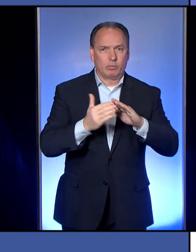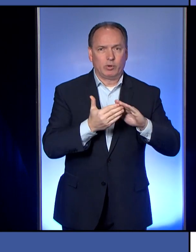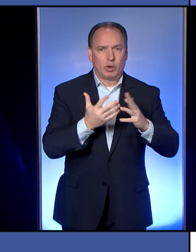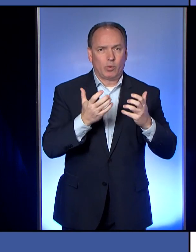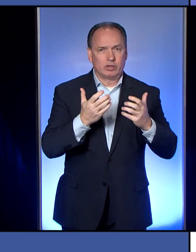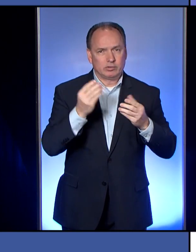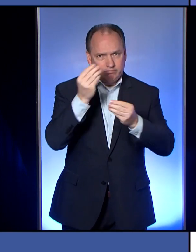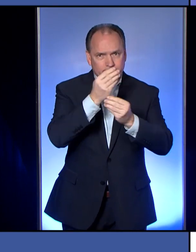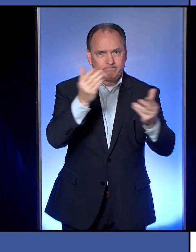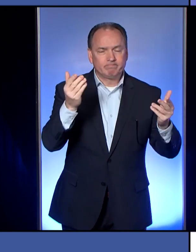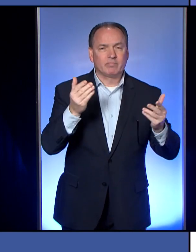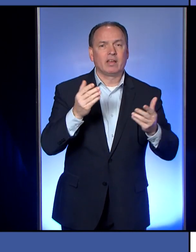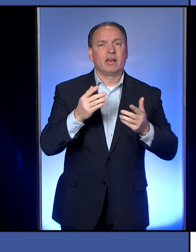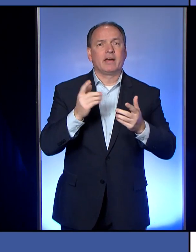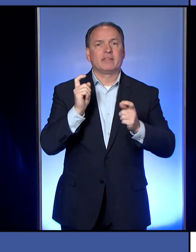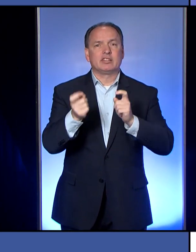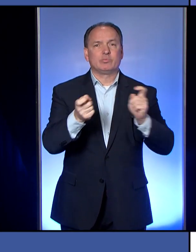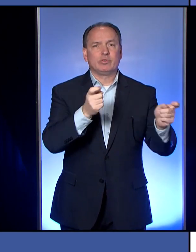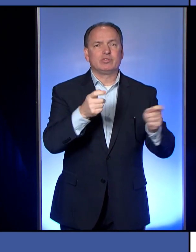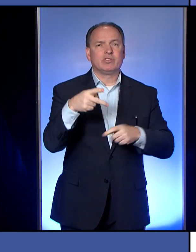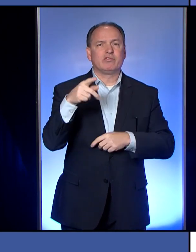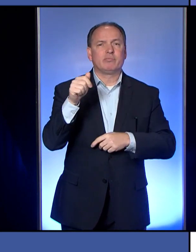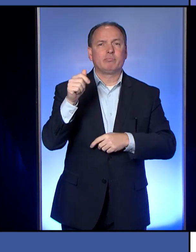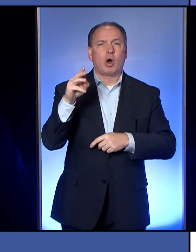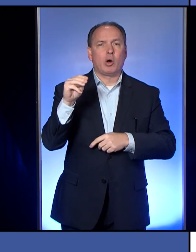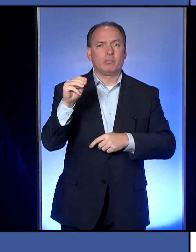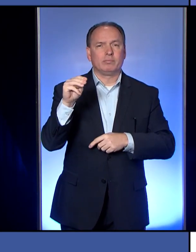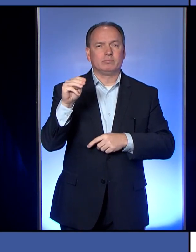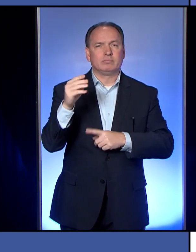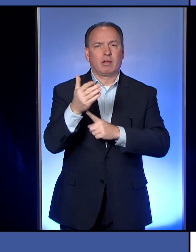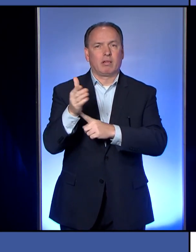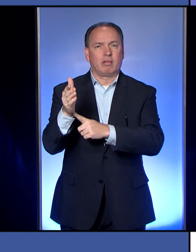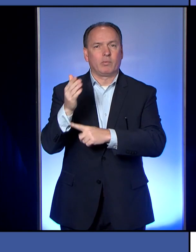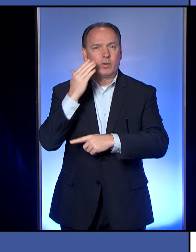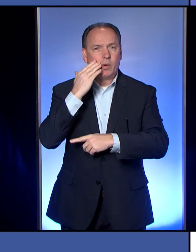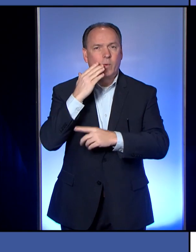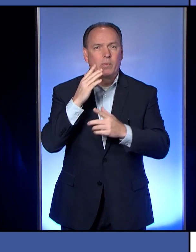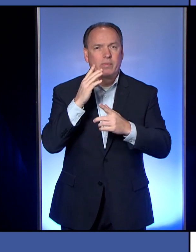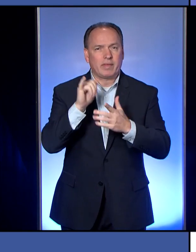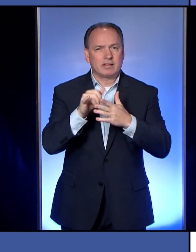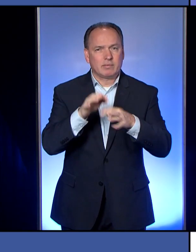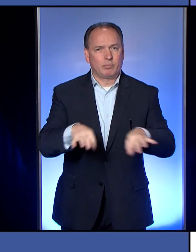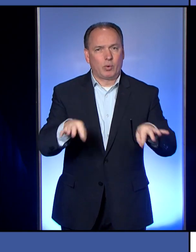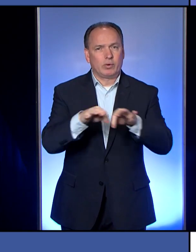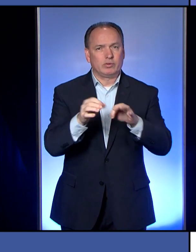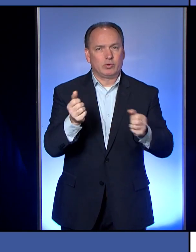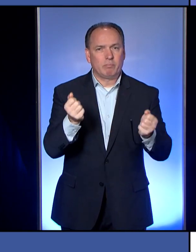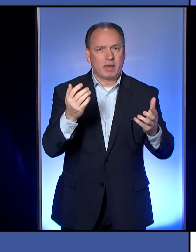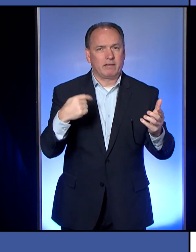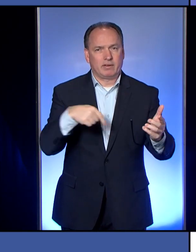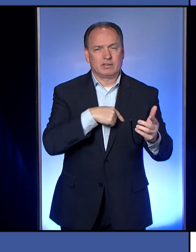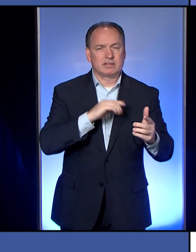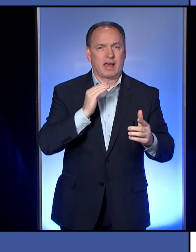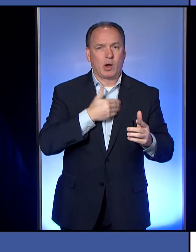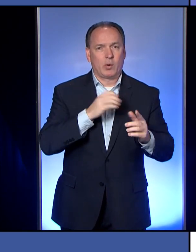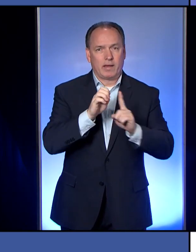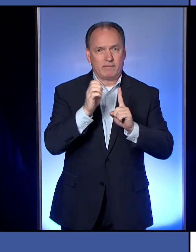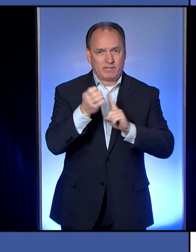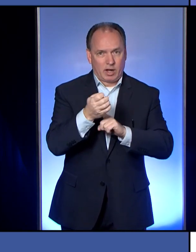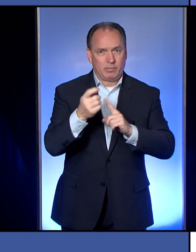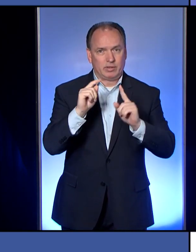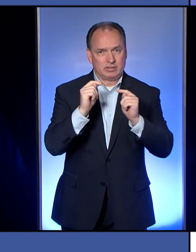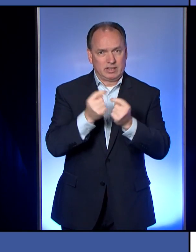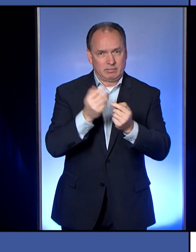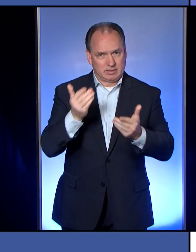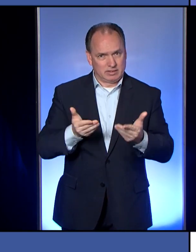distribution of palms that we know is often so important to many of us. Our environmental team offers these